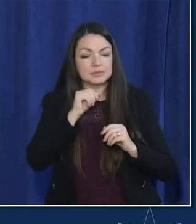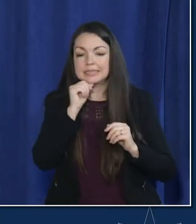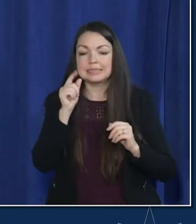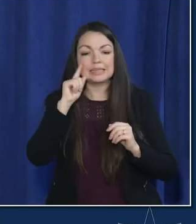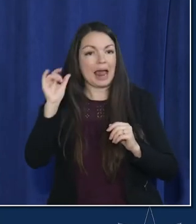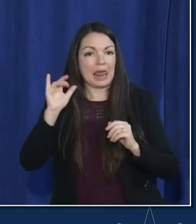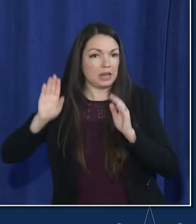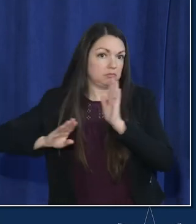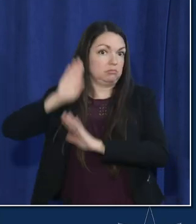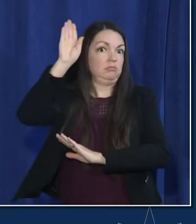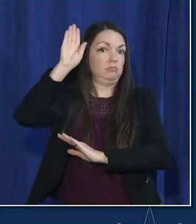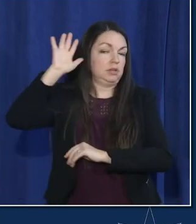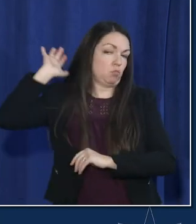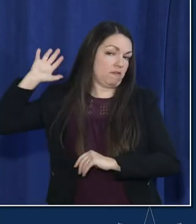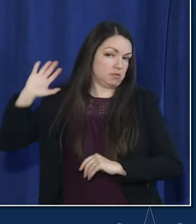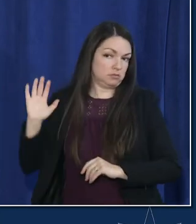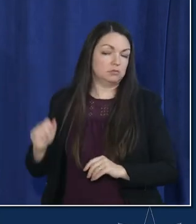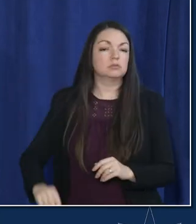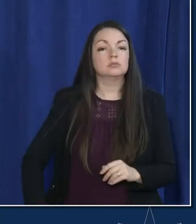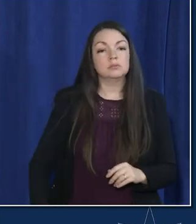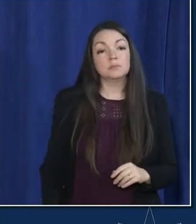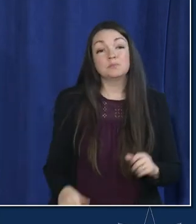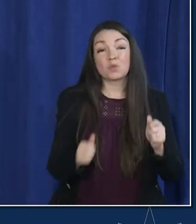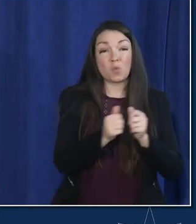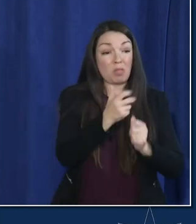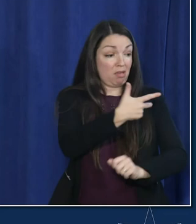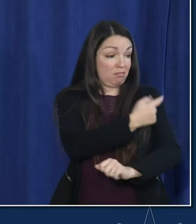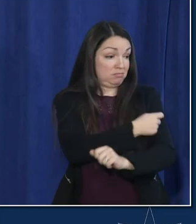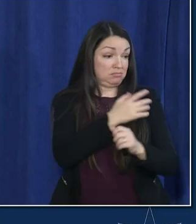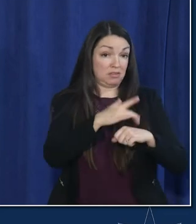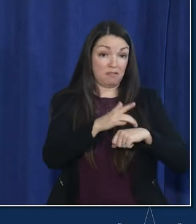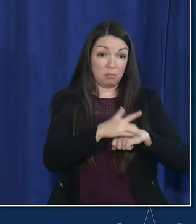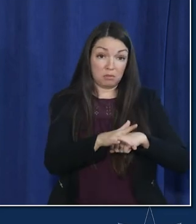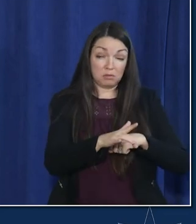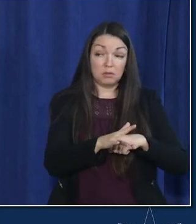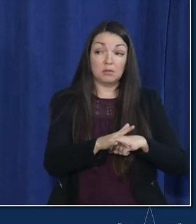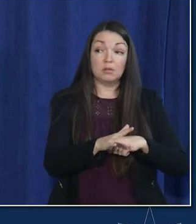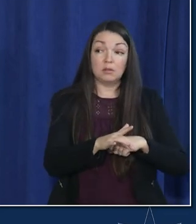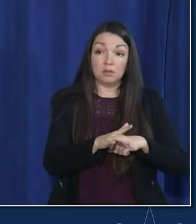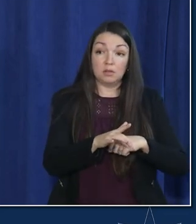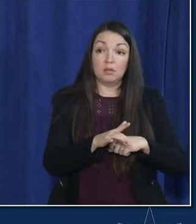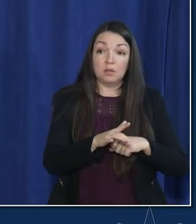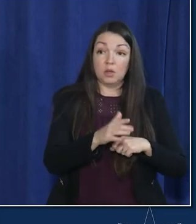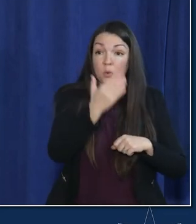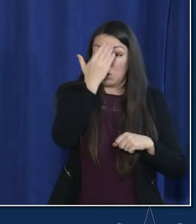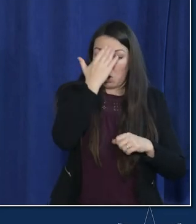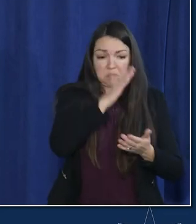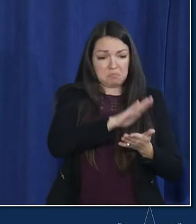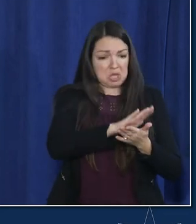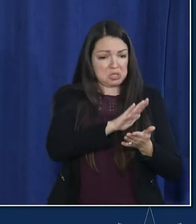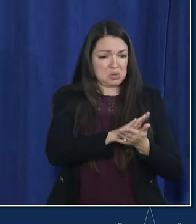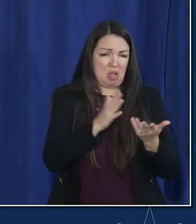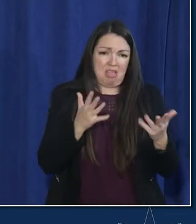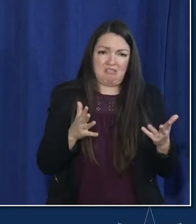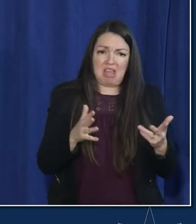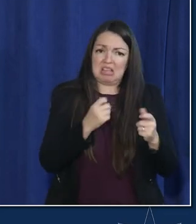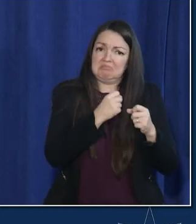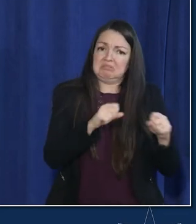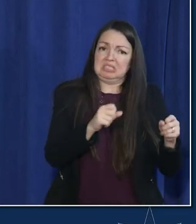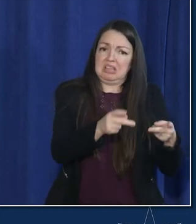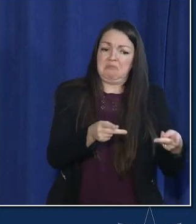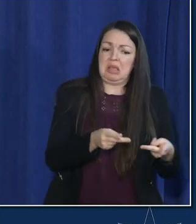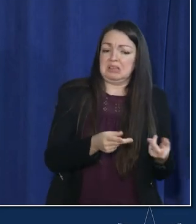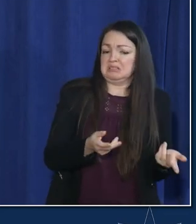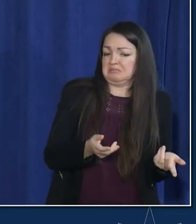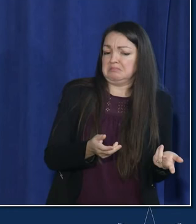um and again with a vaccine available um knowing that schools were already a relatively place safe place to